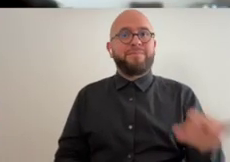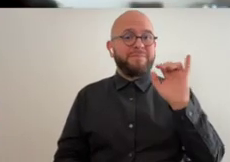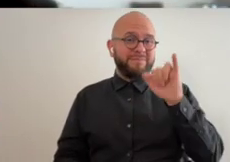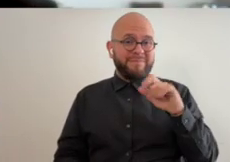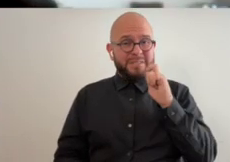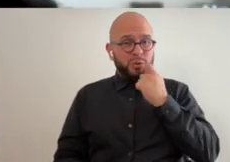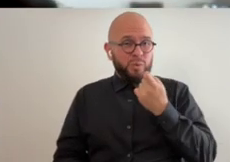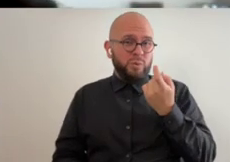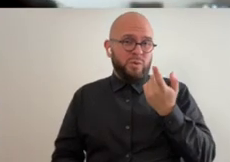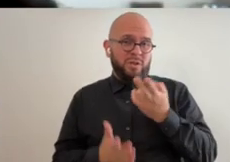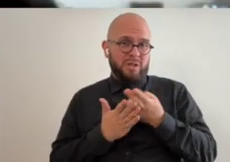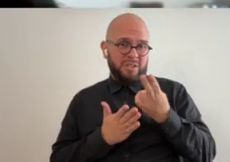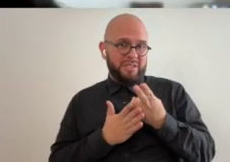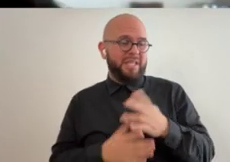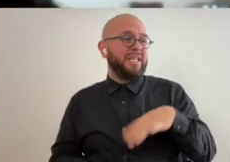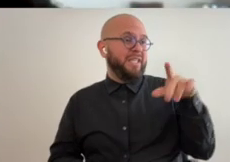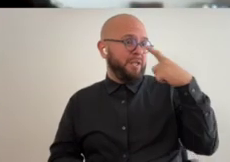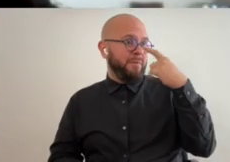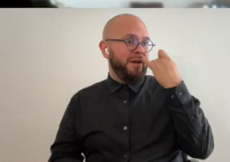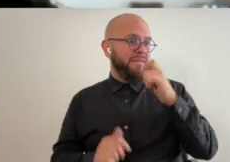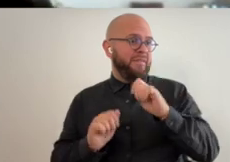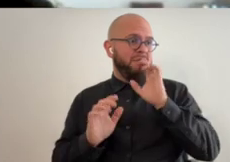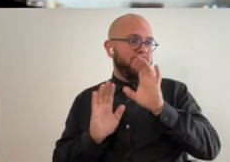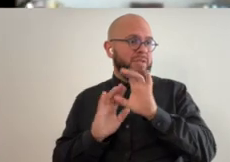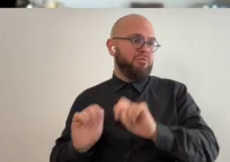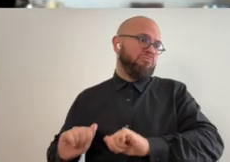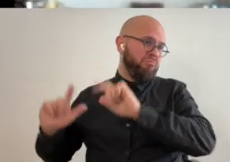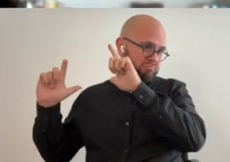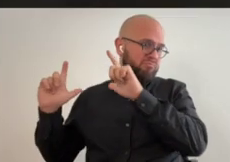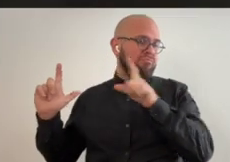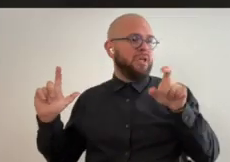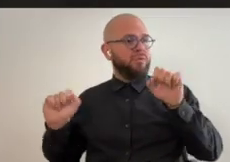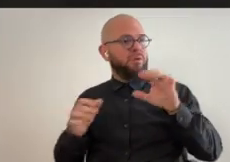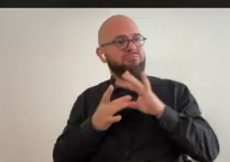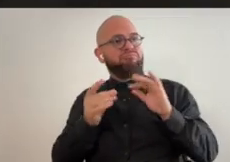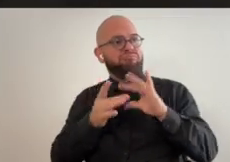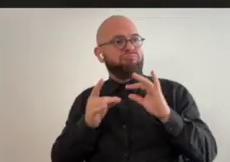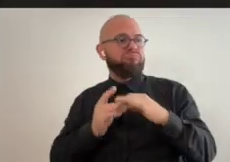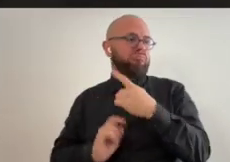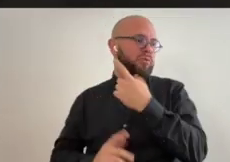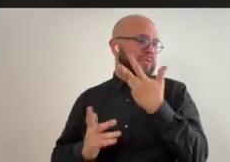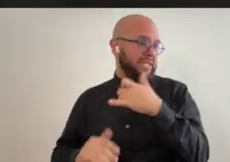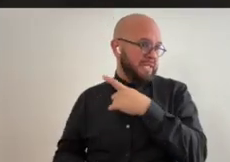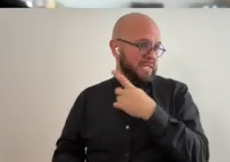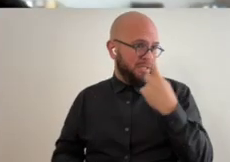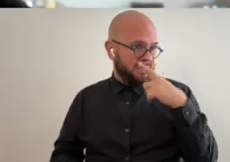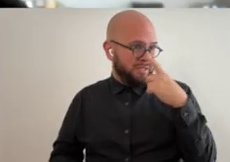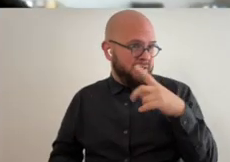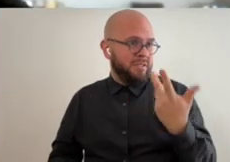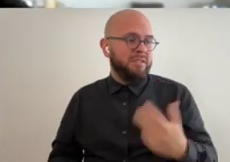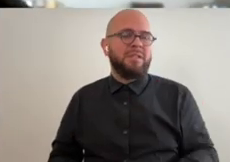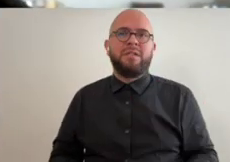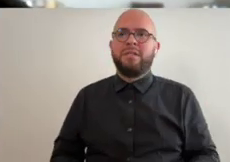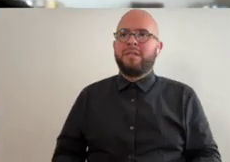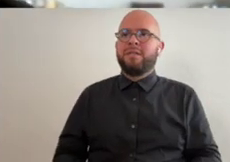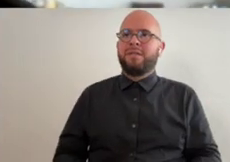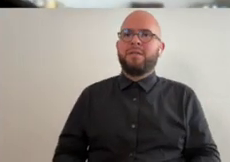neat though honestly that's a neat way to do it yeah do you mind if i share one of your pictures and you can tell us about what that